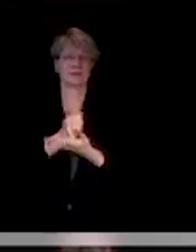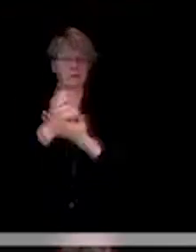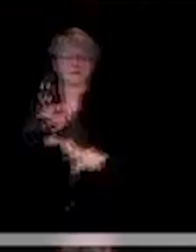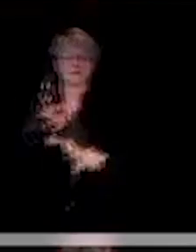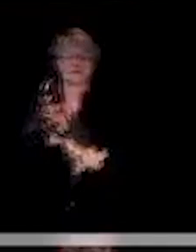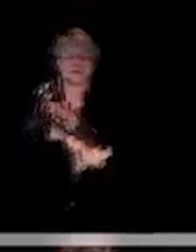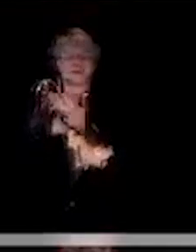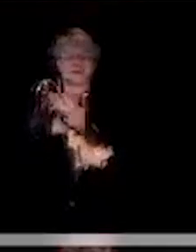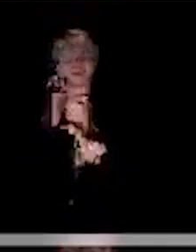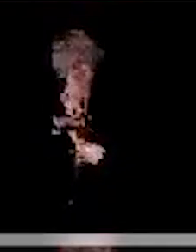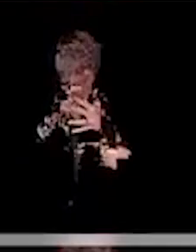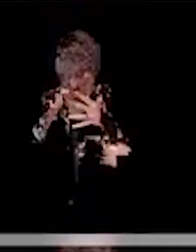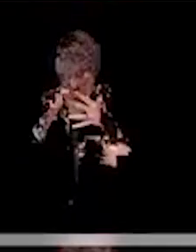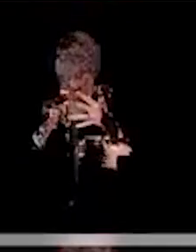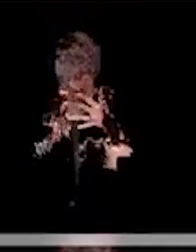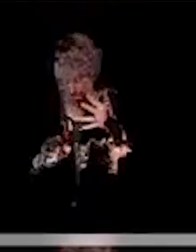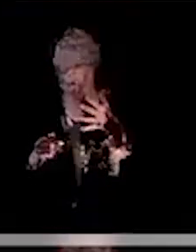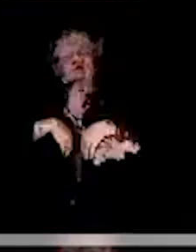all that green. So, thank you.